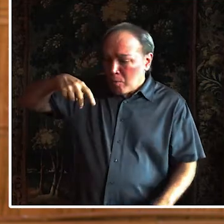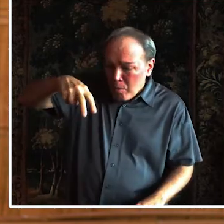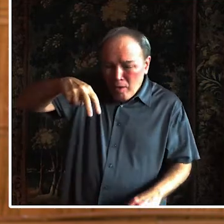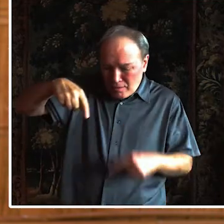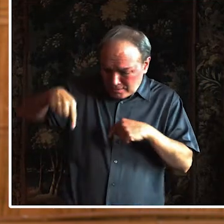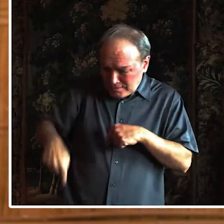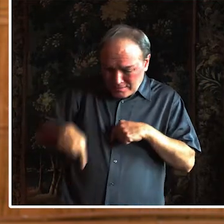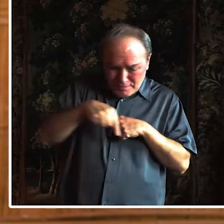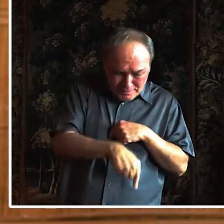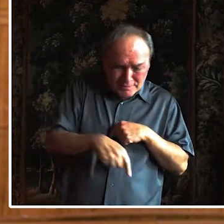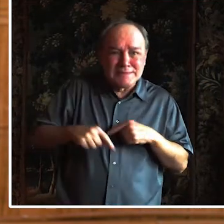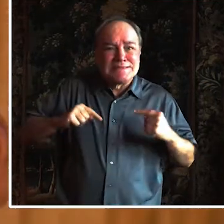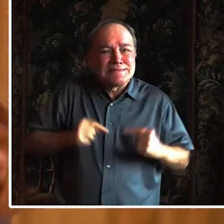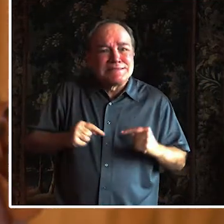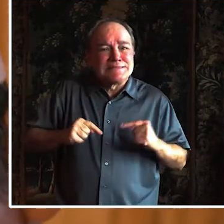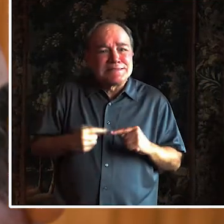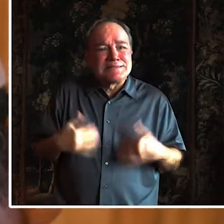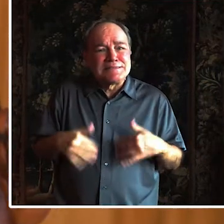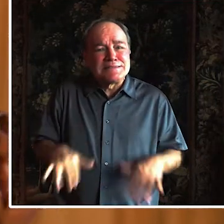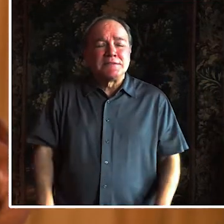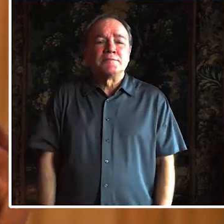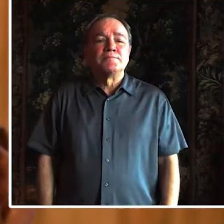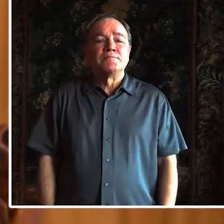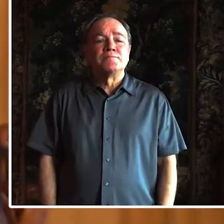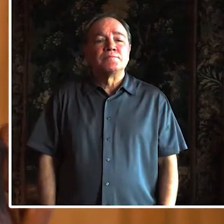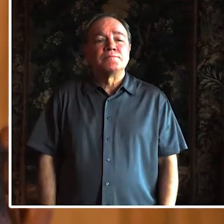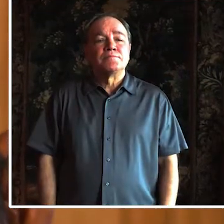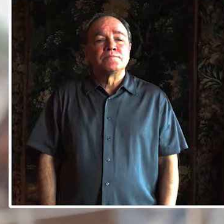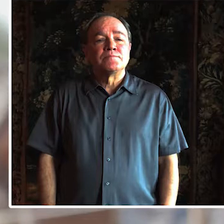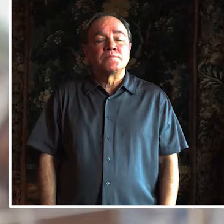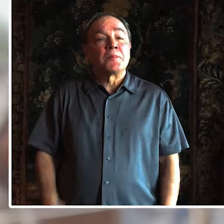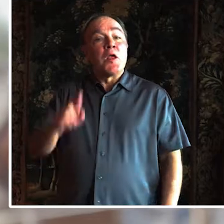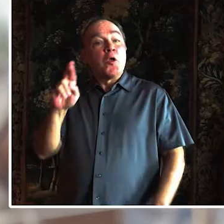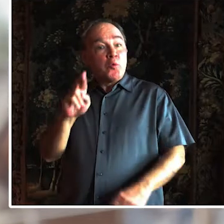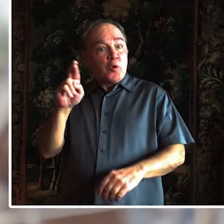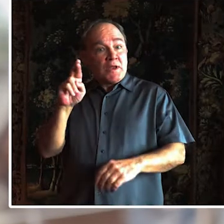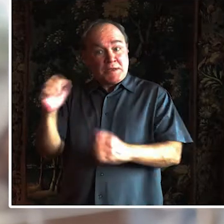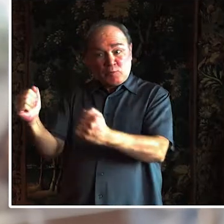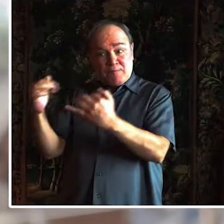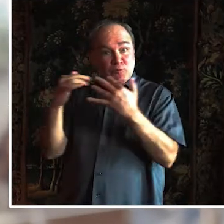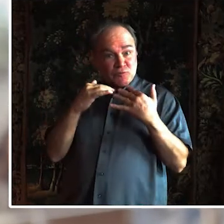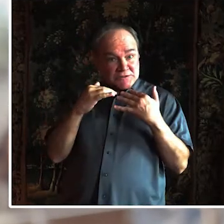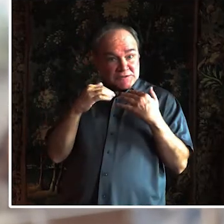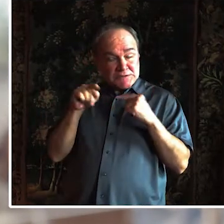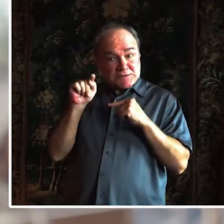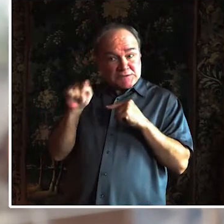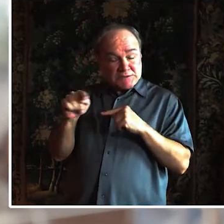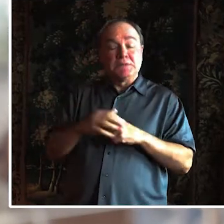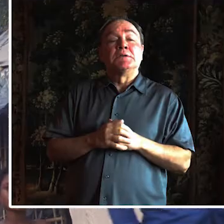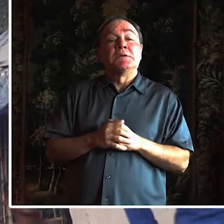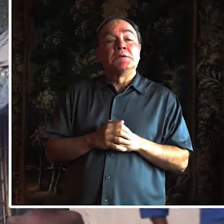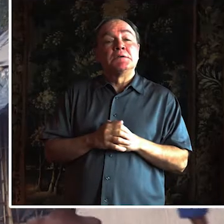Bashir Ahmed, a Rohingya refugee who is blind. In Myanmar, the ground was flat so I could walk easily.